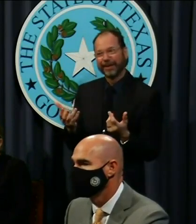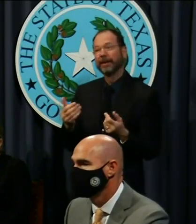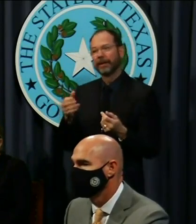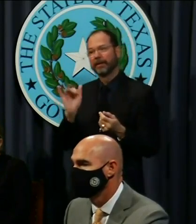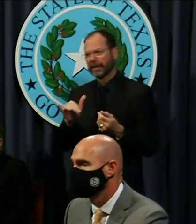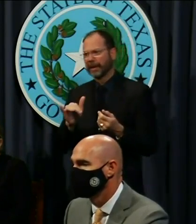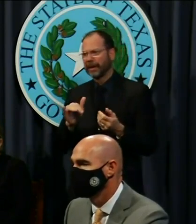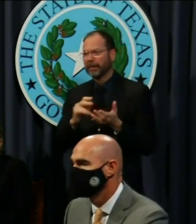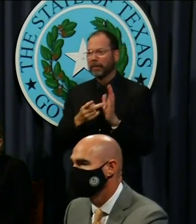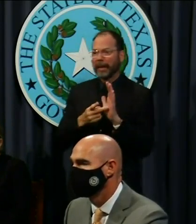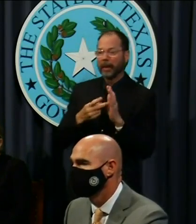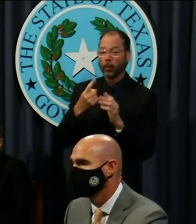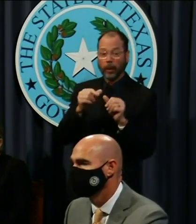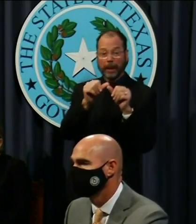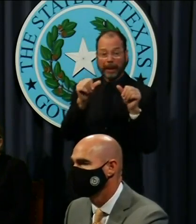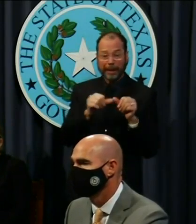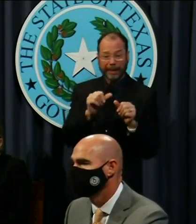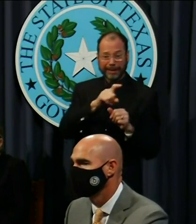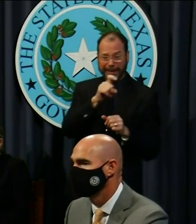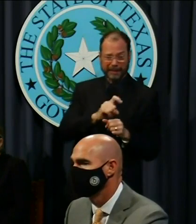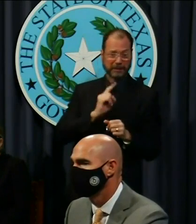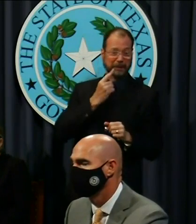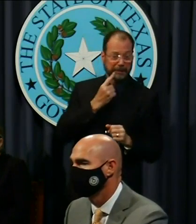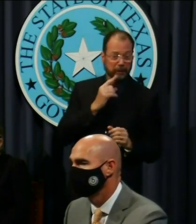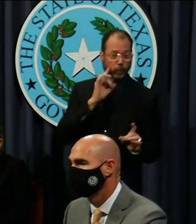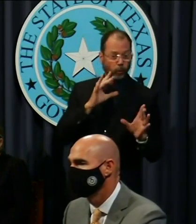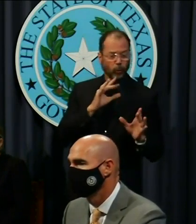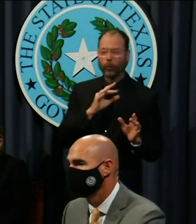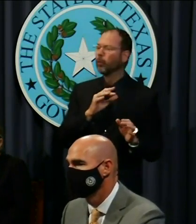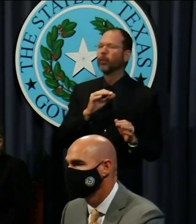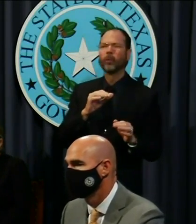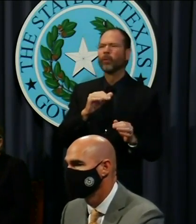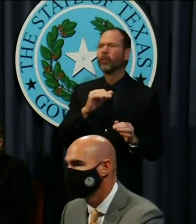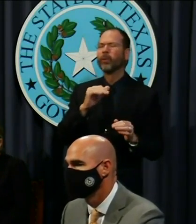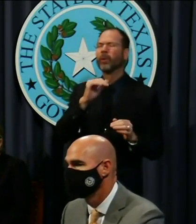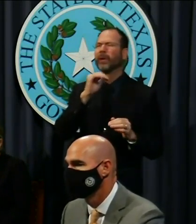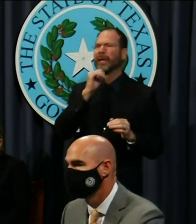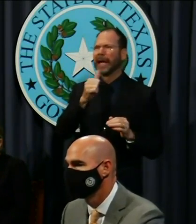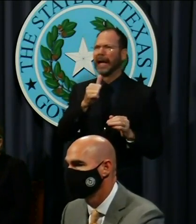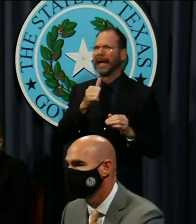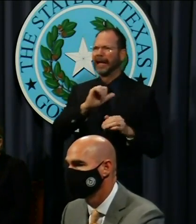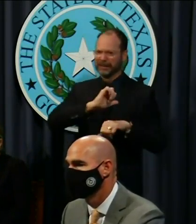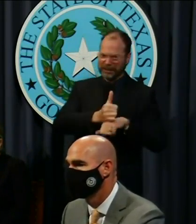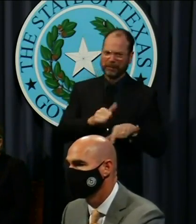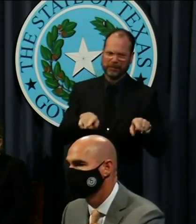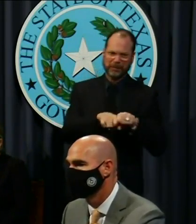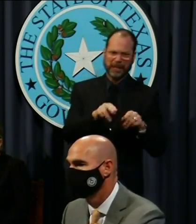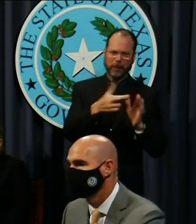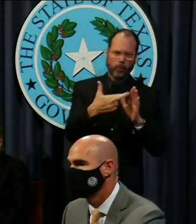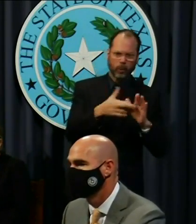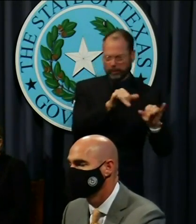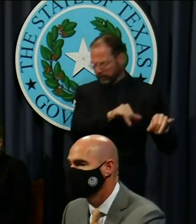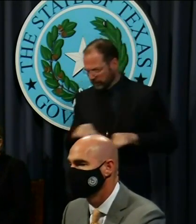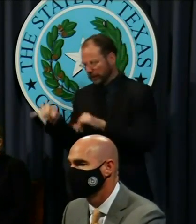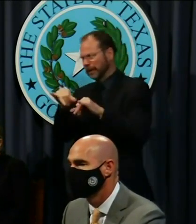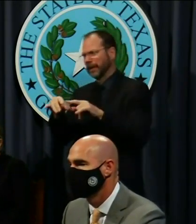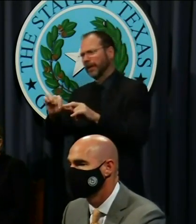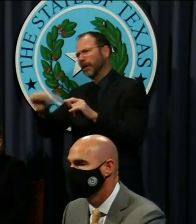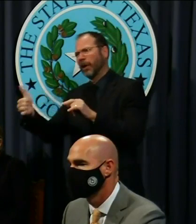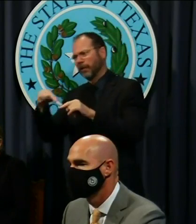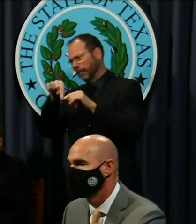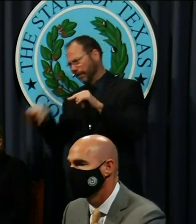result, the severity of COVID in one region of Texas should not dictate the business practices in some far distant region of the state.